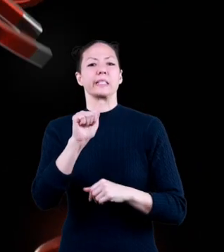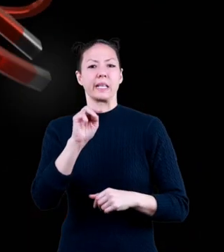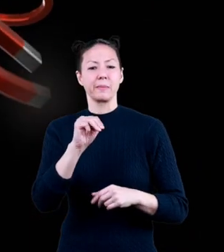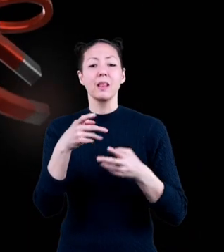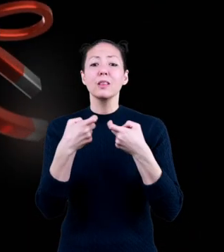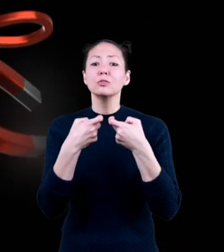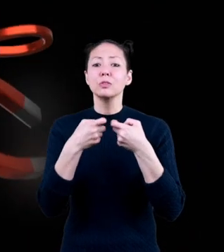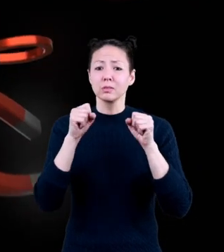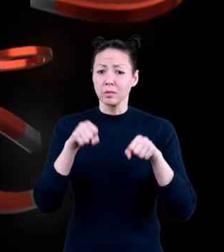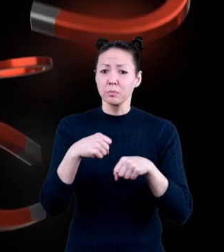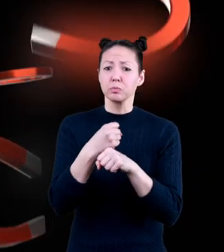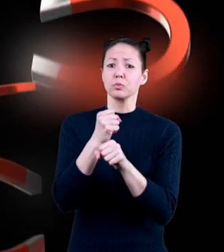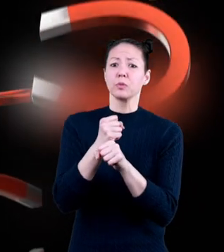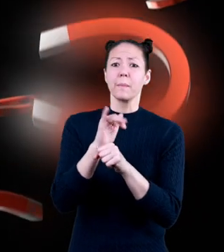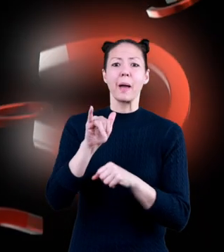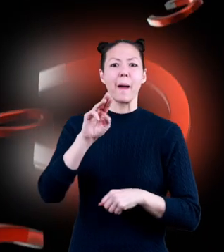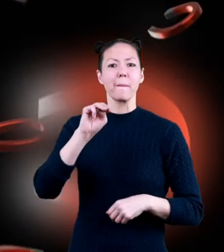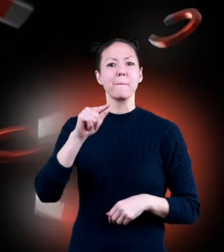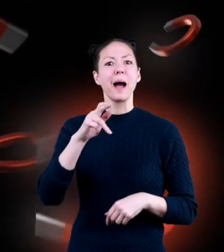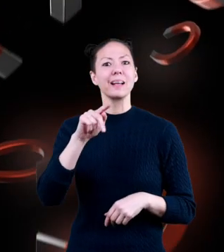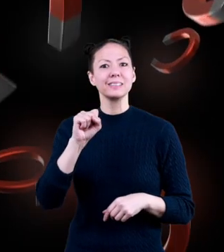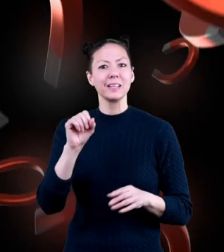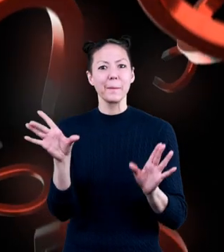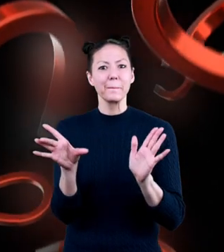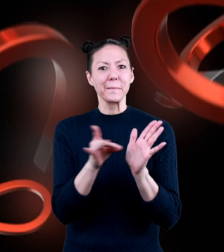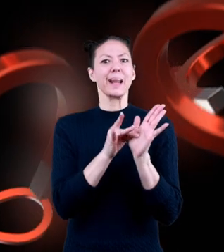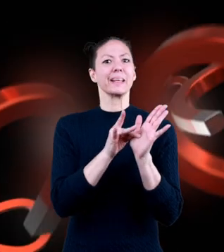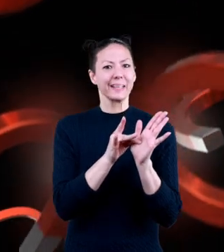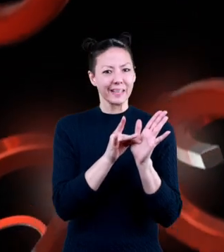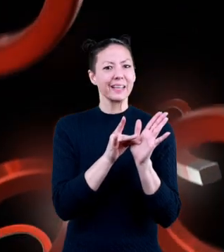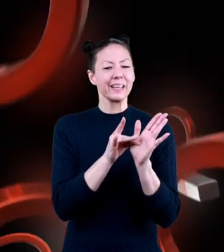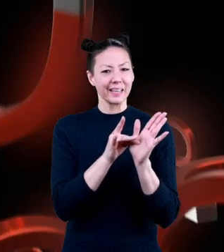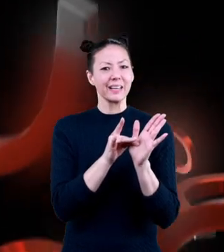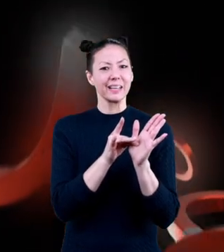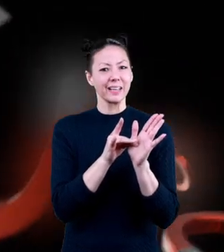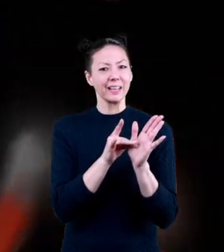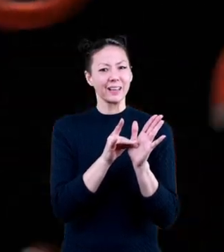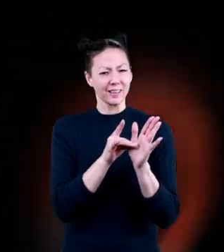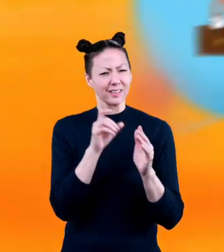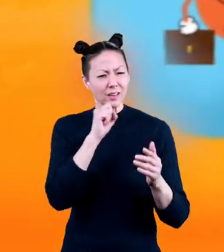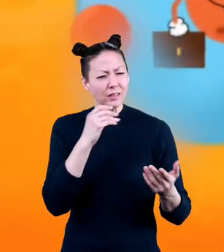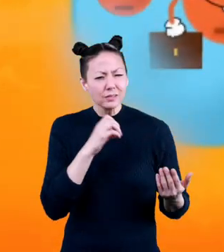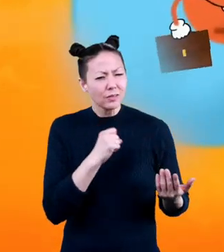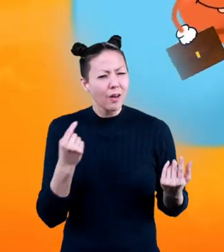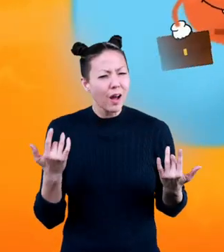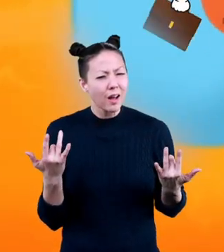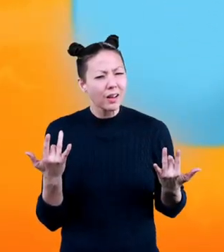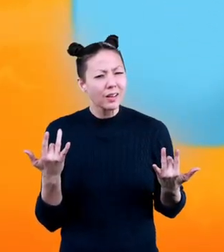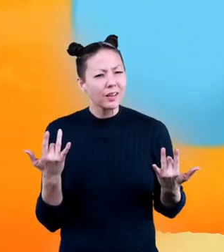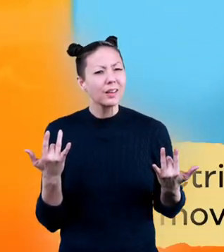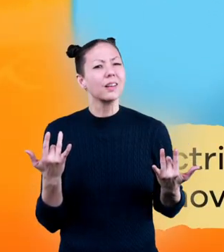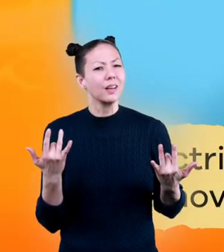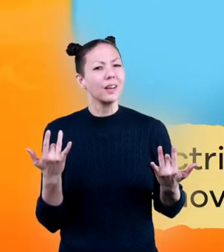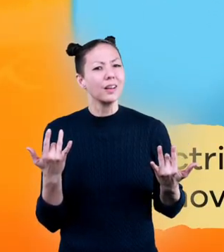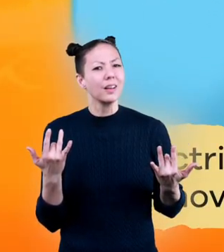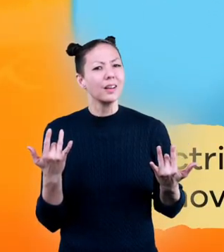Electricity can also be produced by magnets. Can you guess why? You already